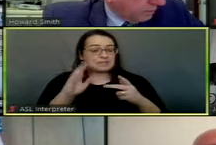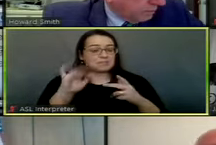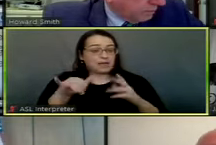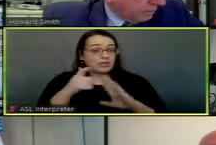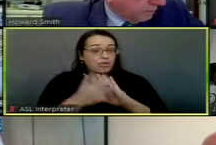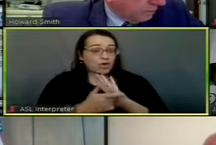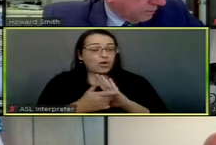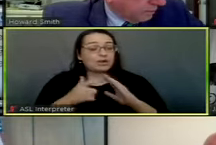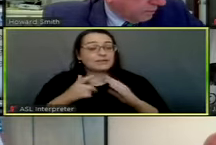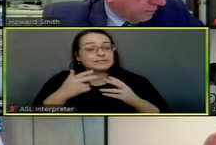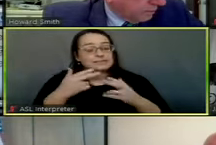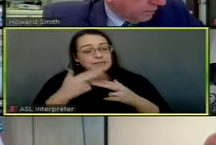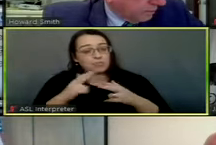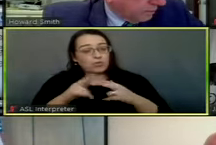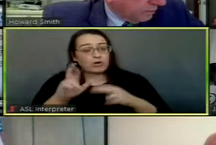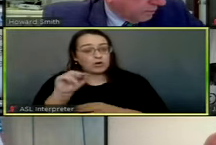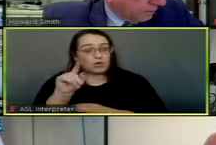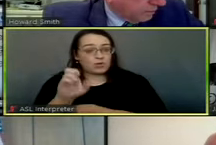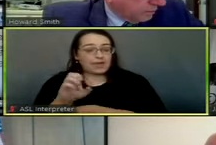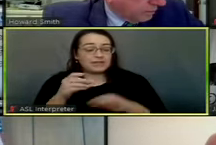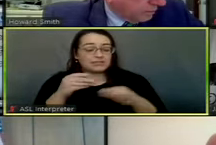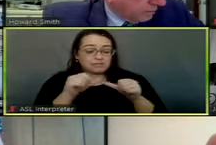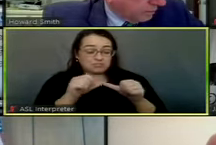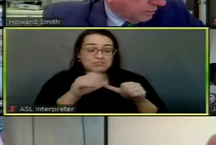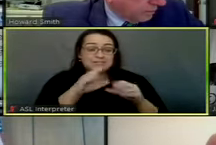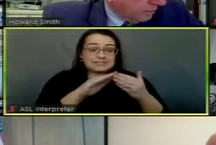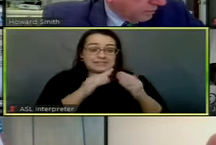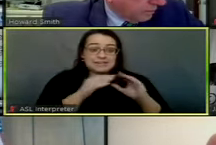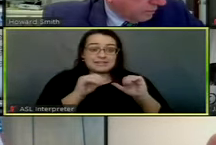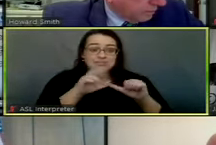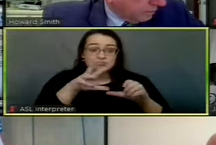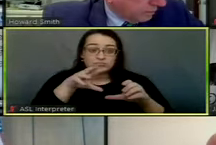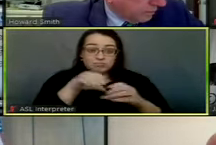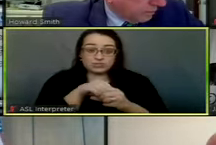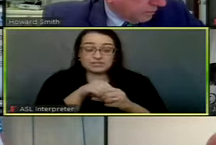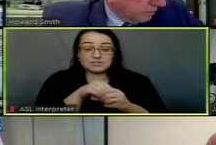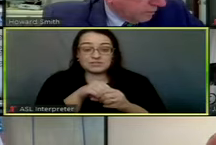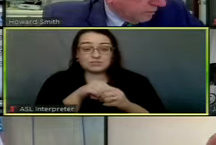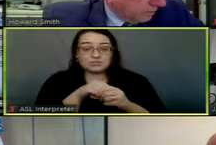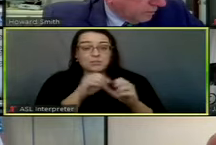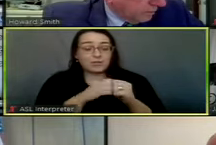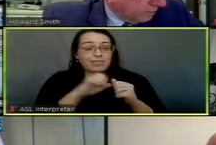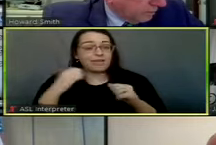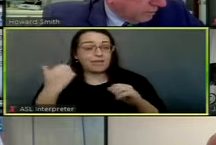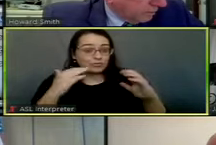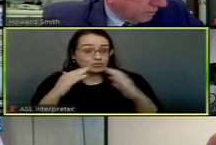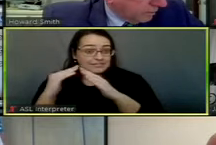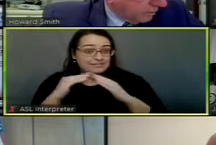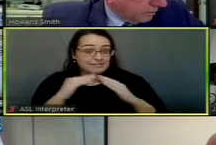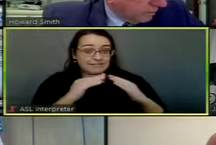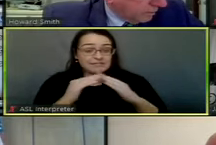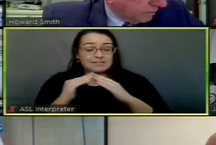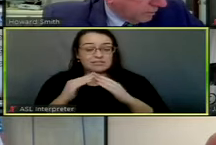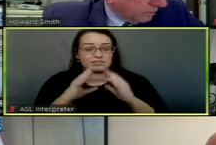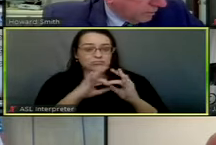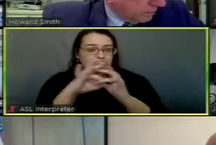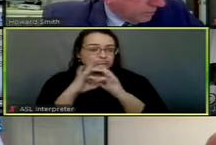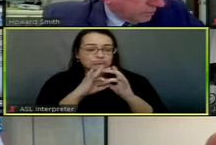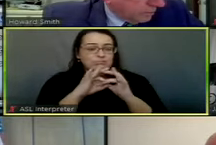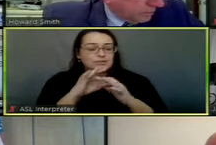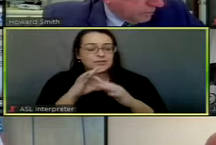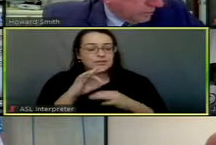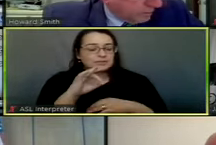temporary rates authorizing the city's continued participation with other cities in the alliance of XL